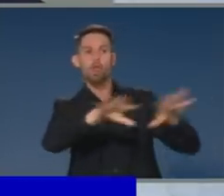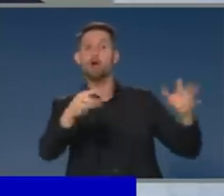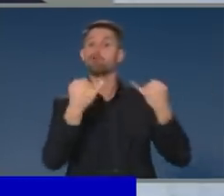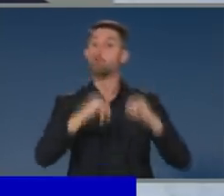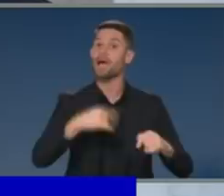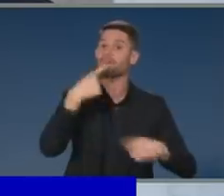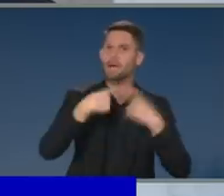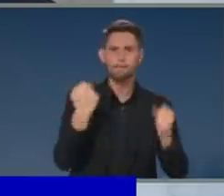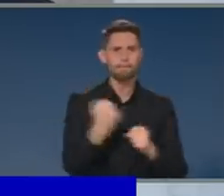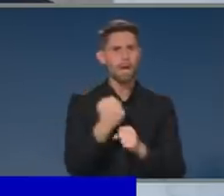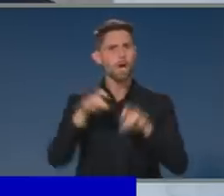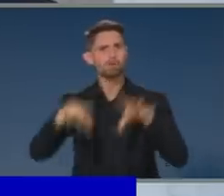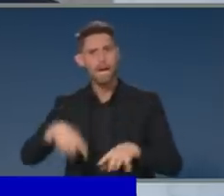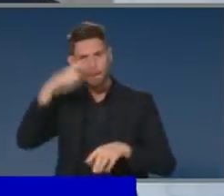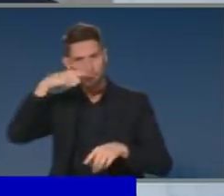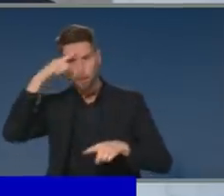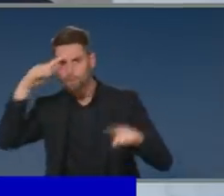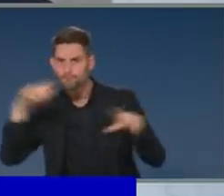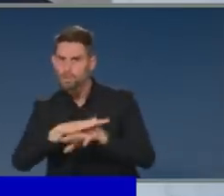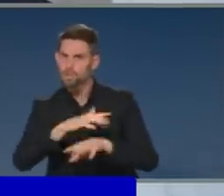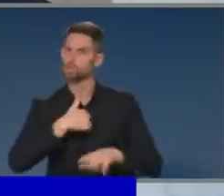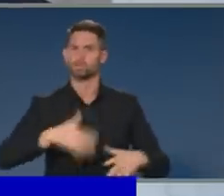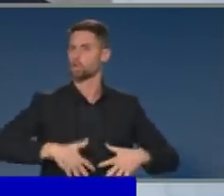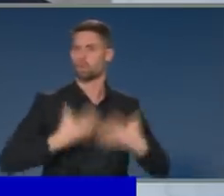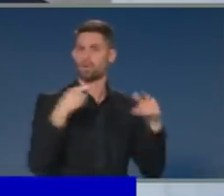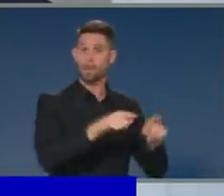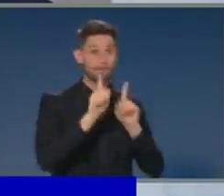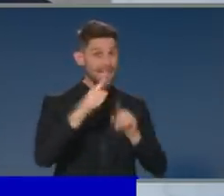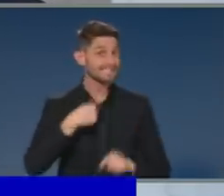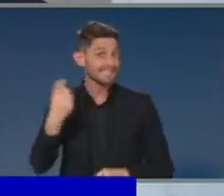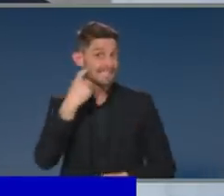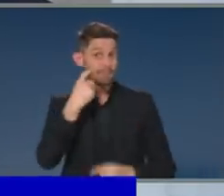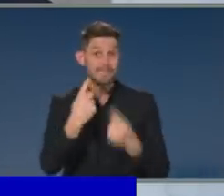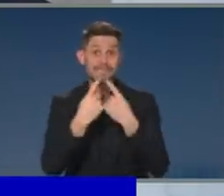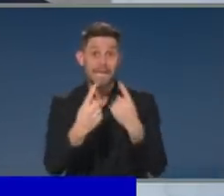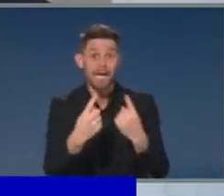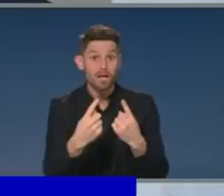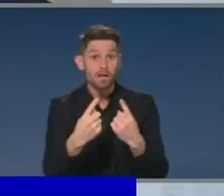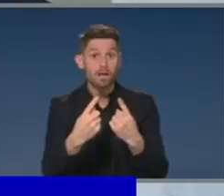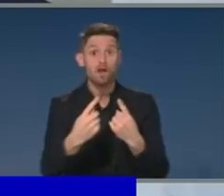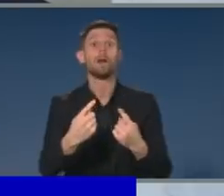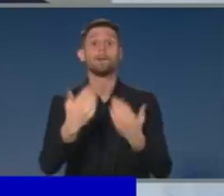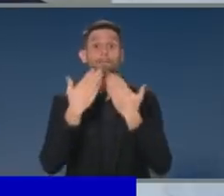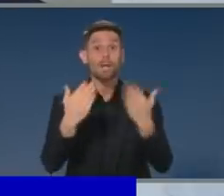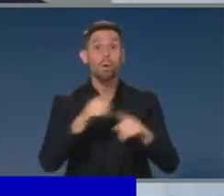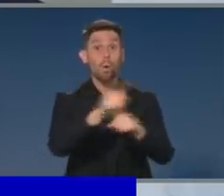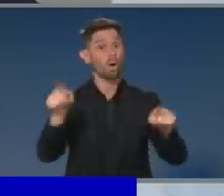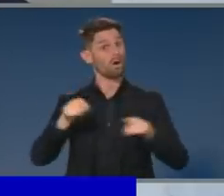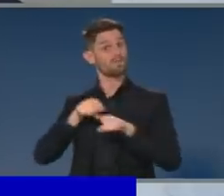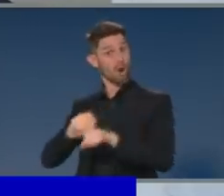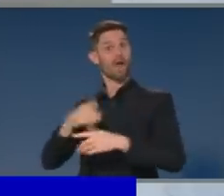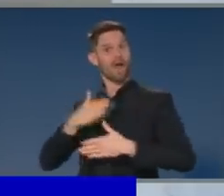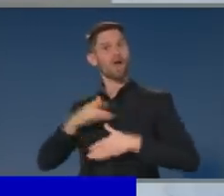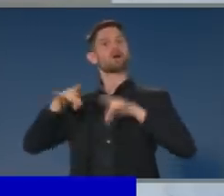But the simple question, sorry, the simple answer is this, is to get the official information, then there is an Australian